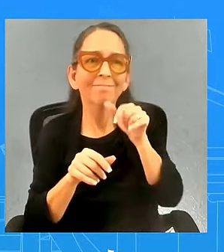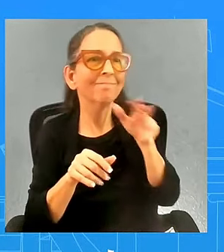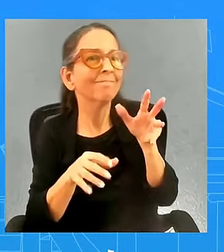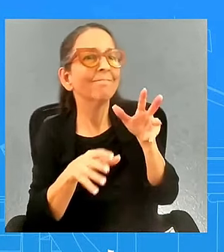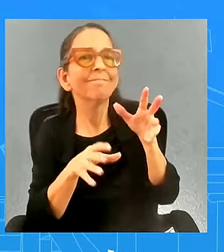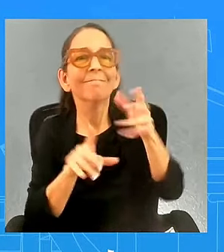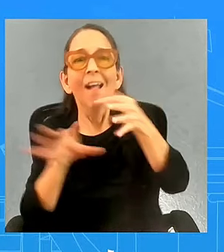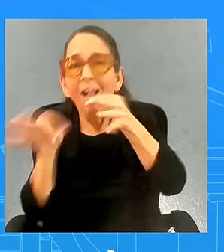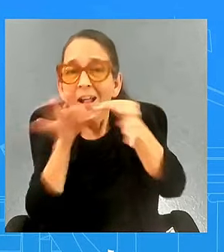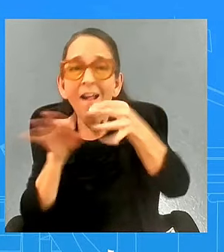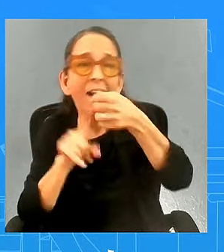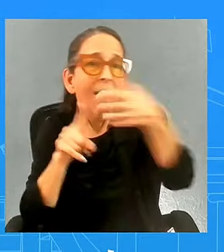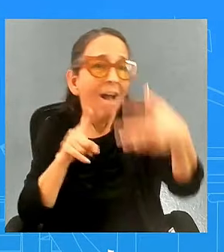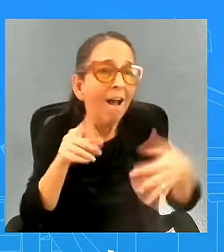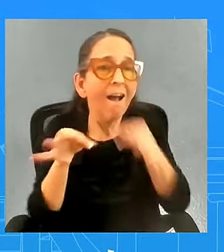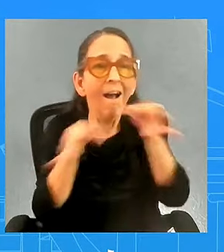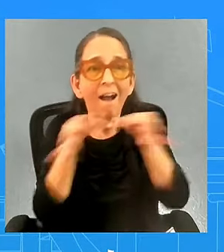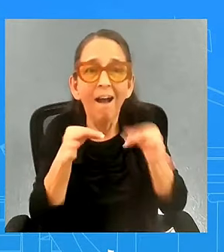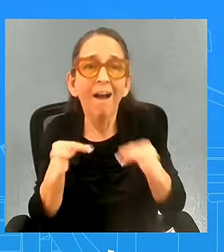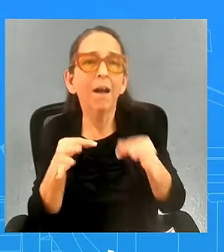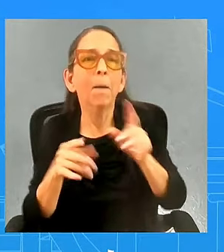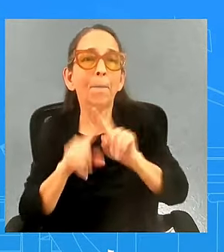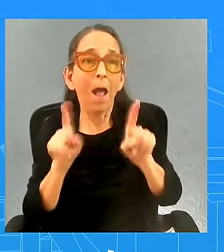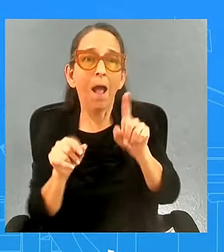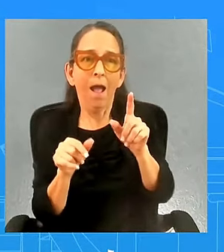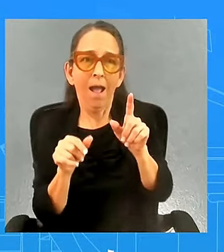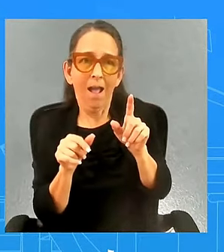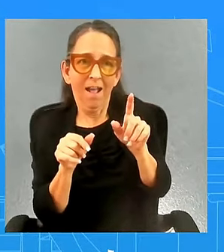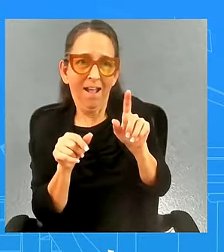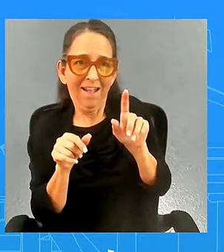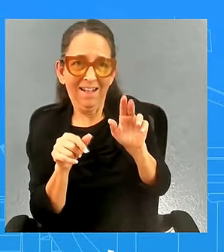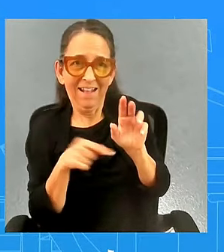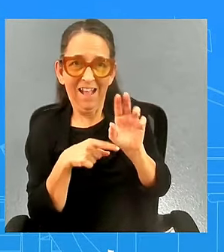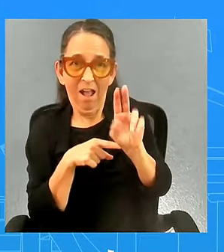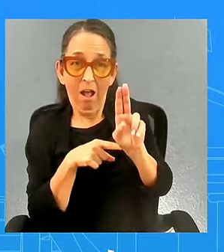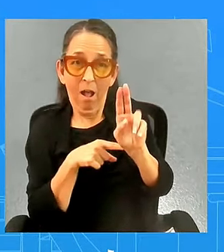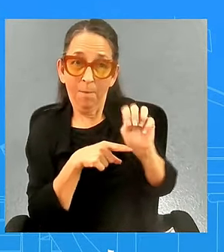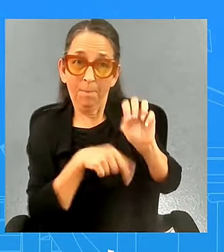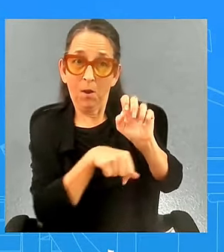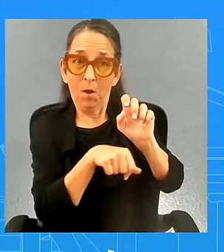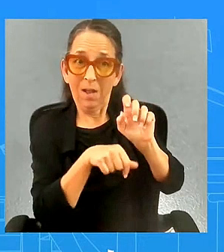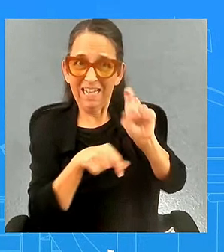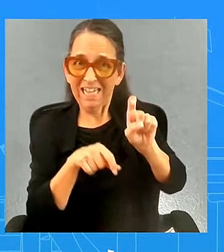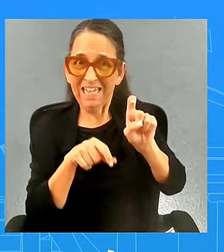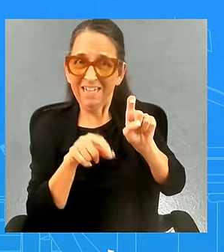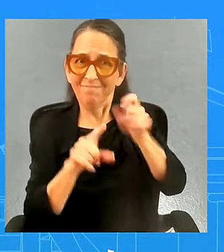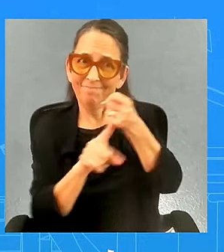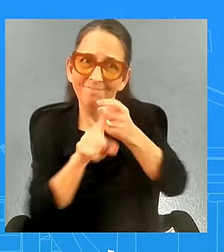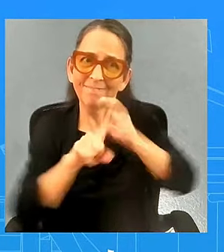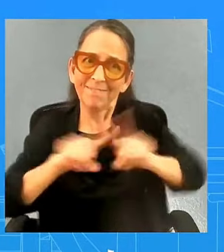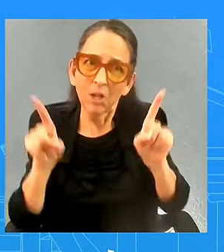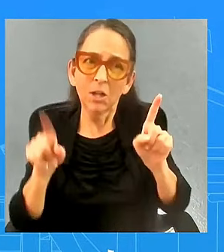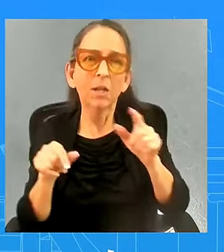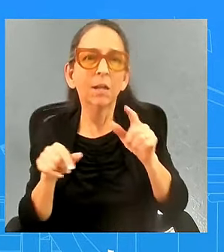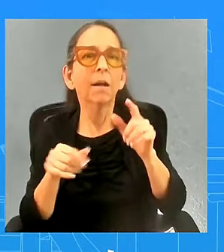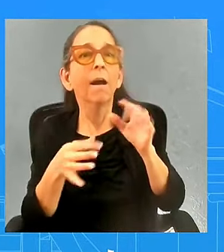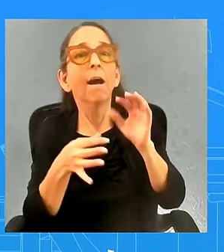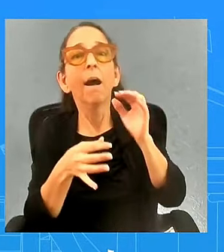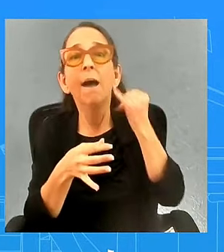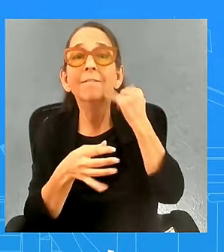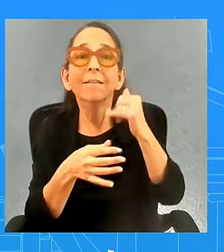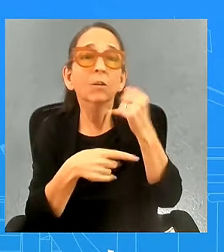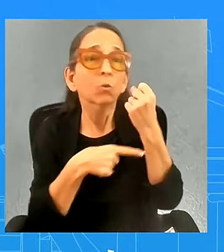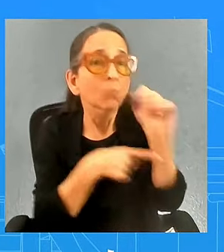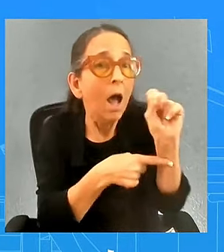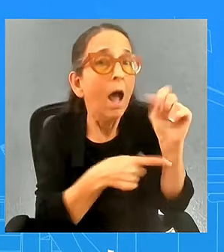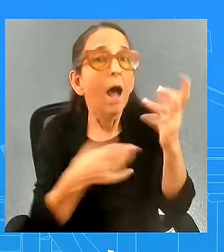uh but the unemployment rate can be different um if you're uh if you're on strike or if you're still at work but you haven't been